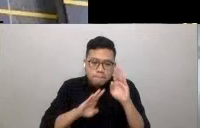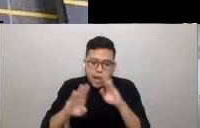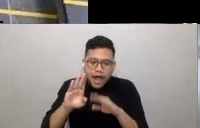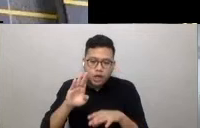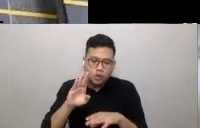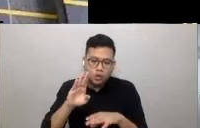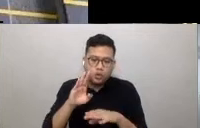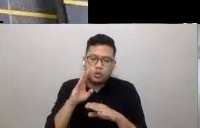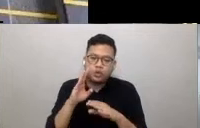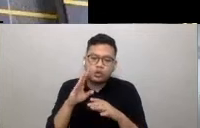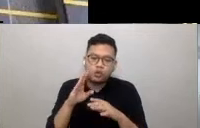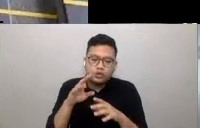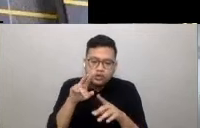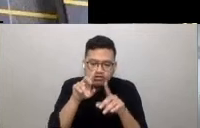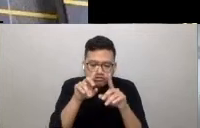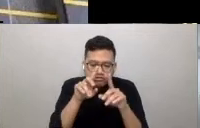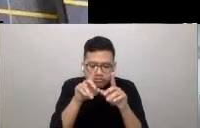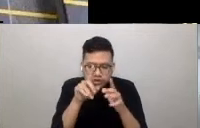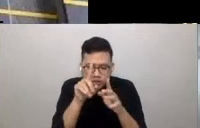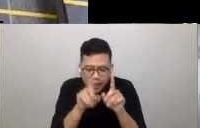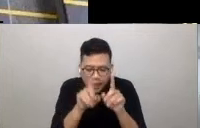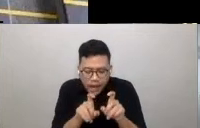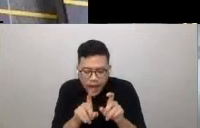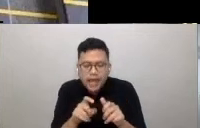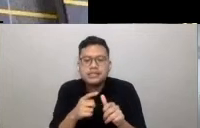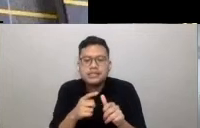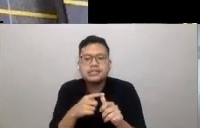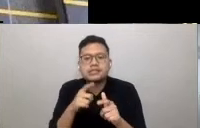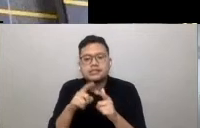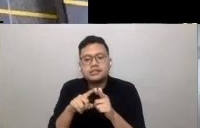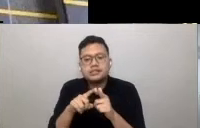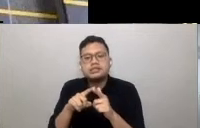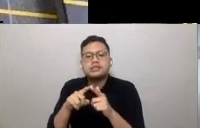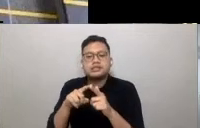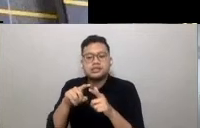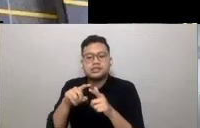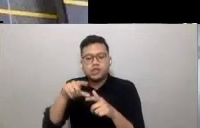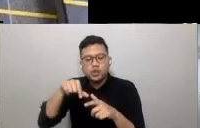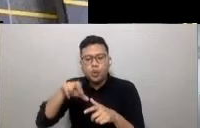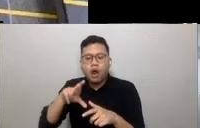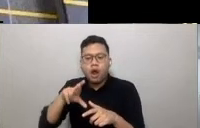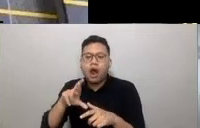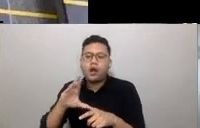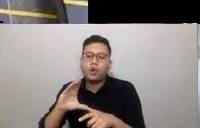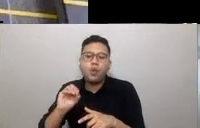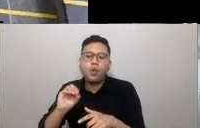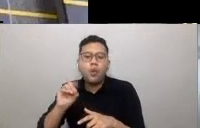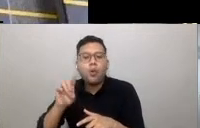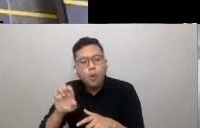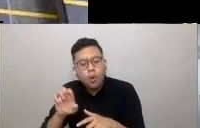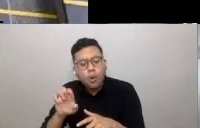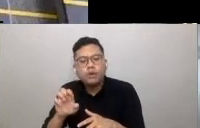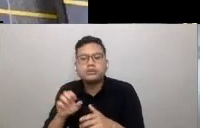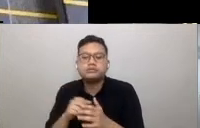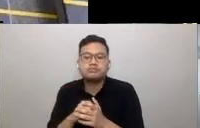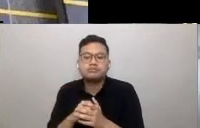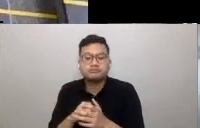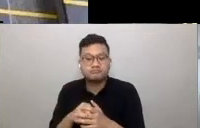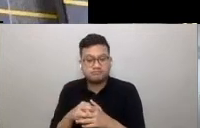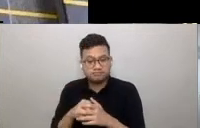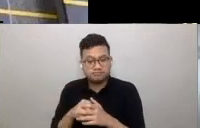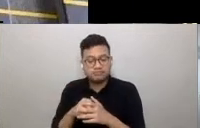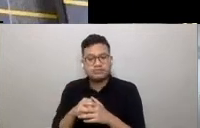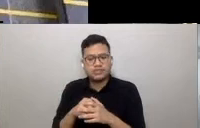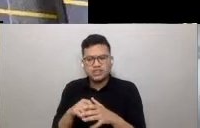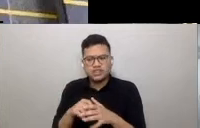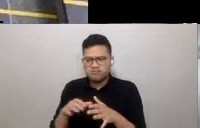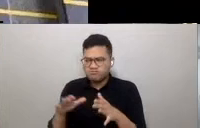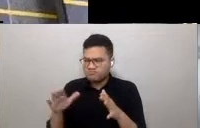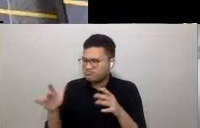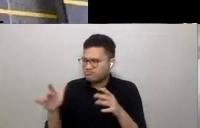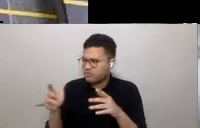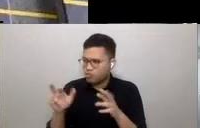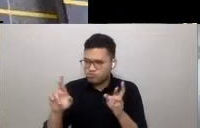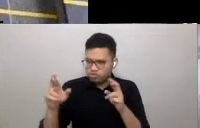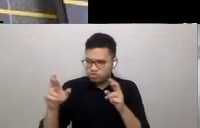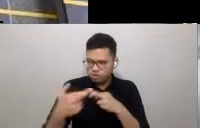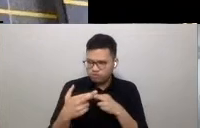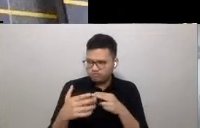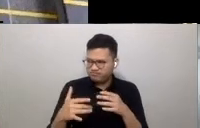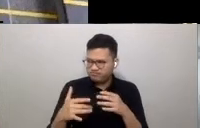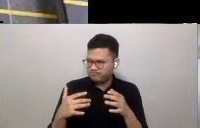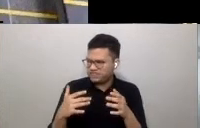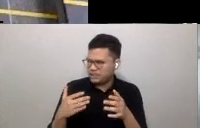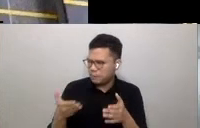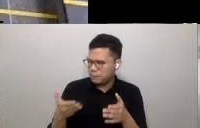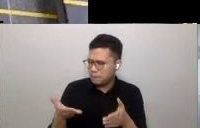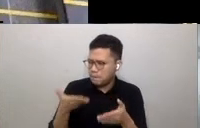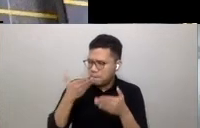access via QR code? Will my room, seat or table have an air of the clinical after being cleansed